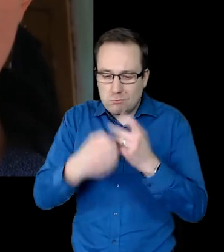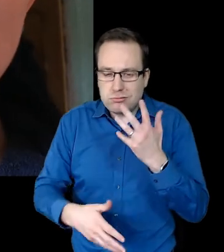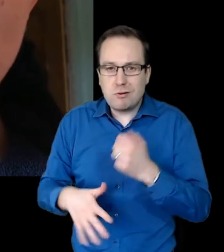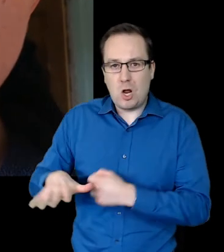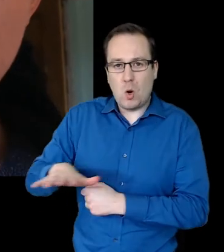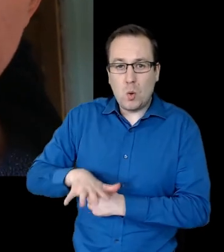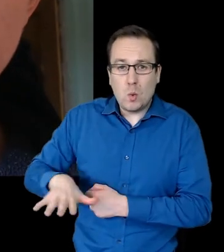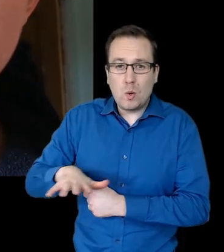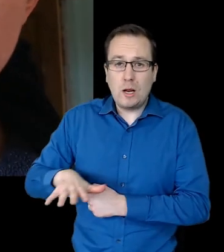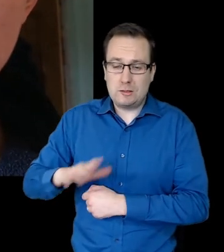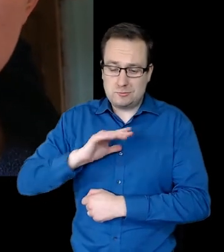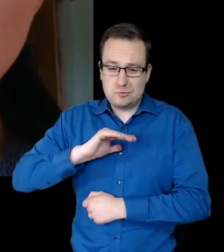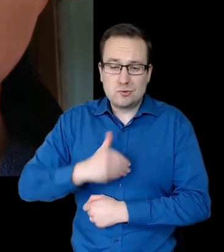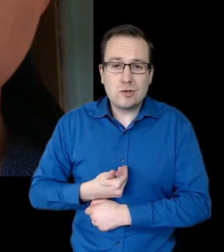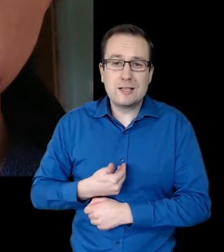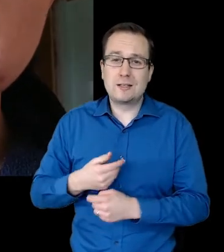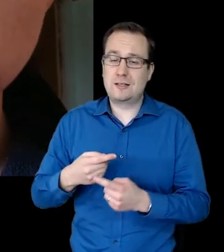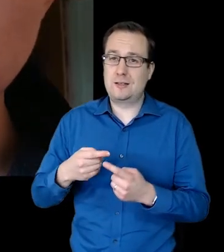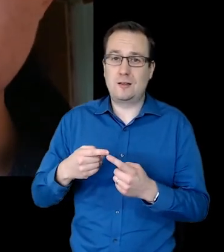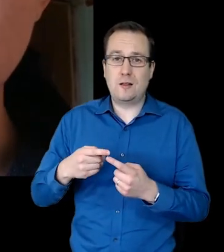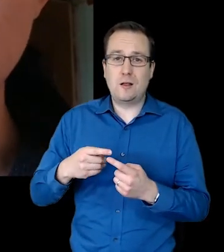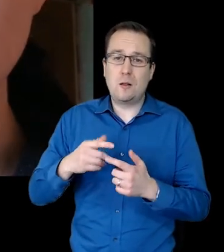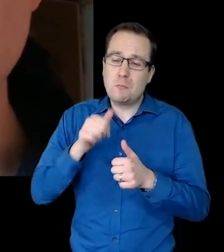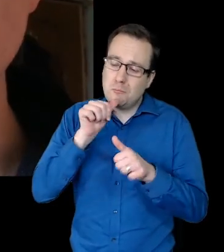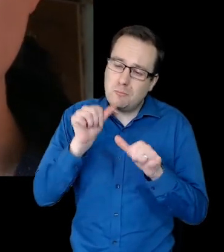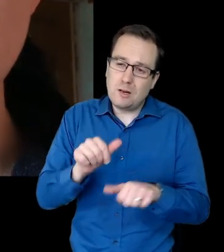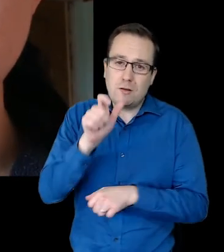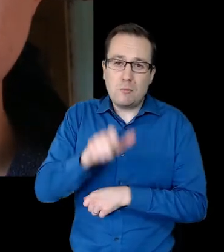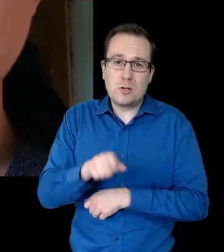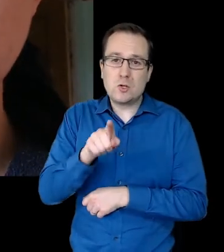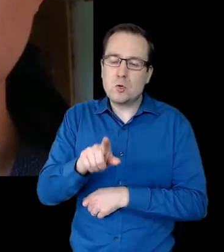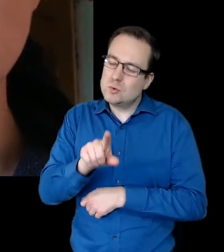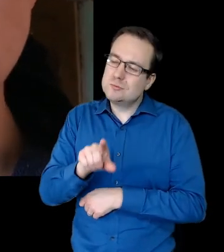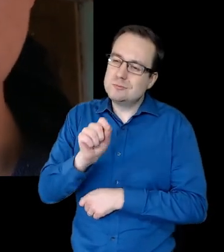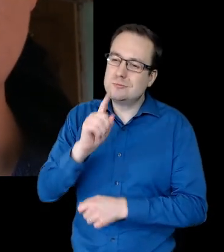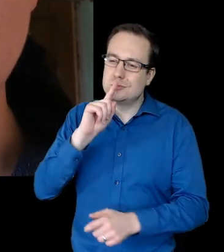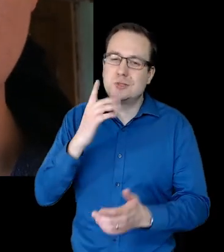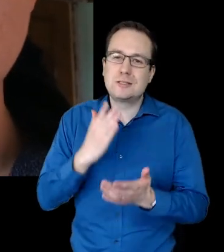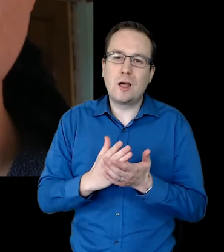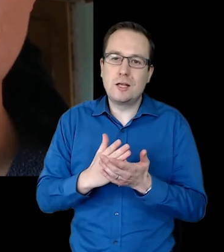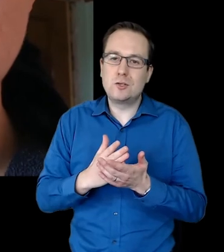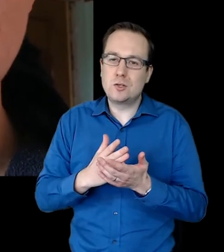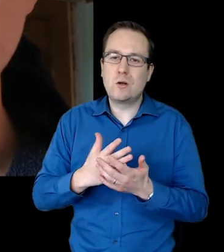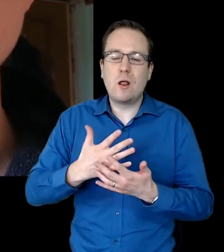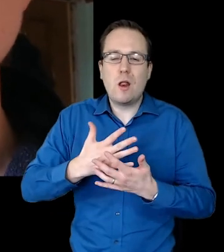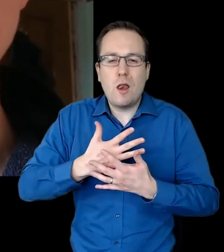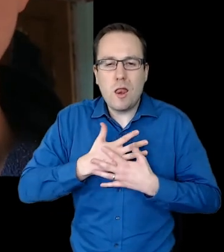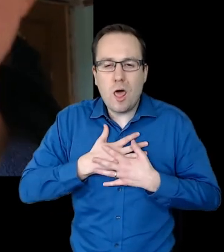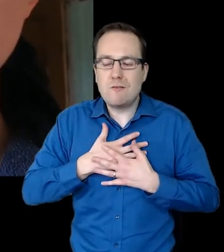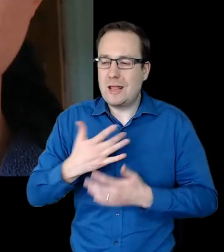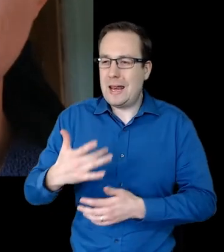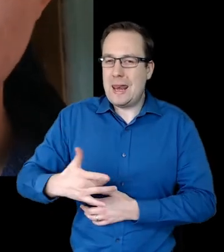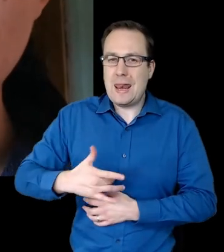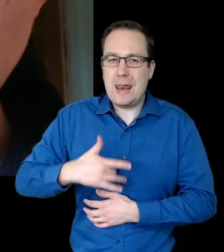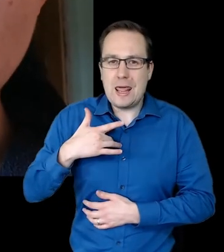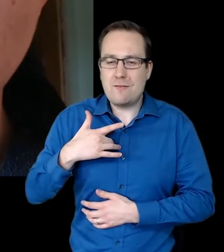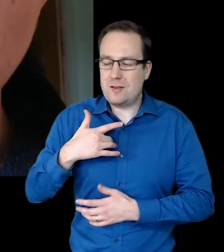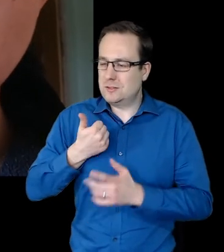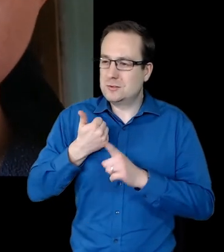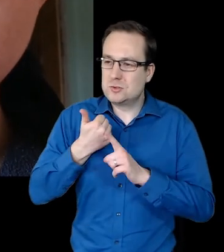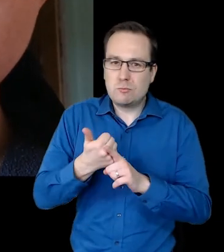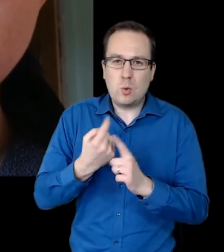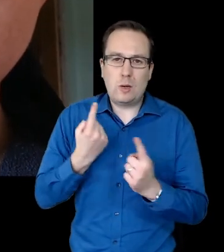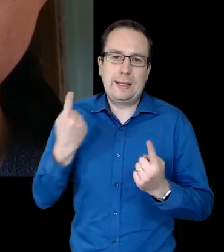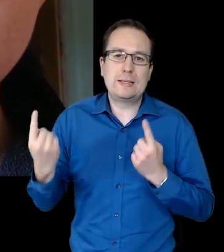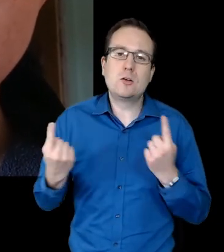and trans beloved who keeps choosing to live, and choosing to love, and choosing to support each